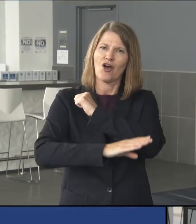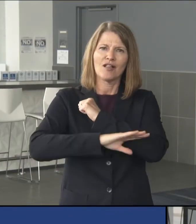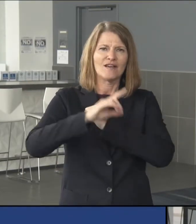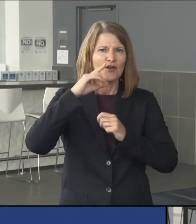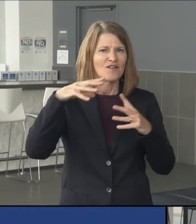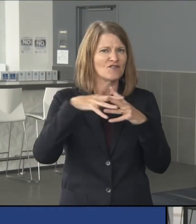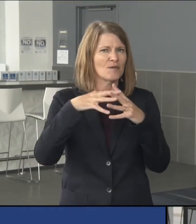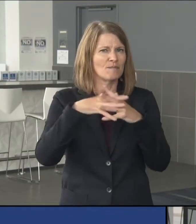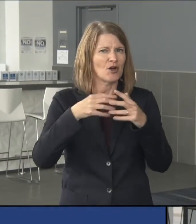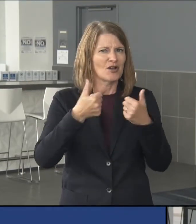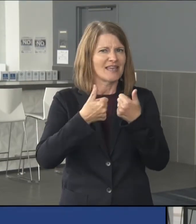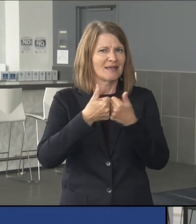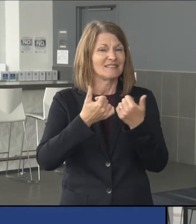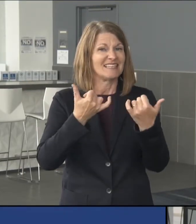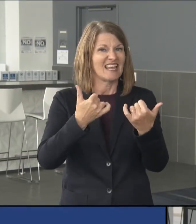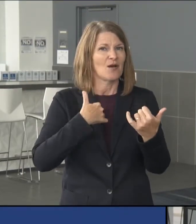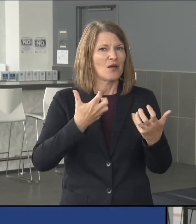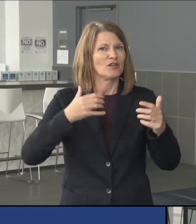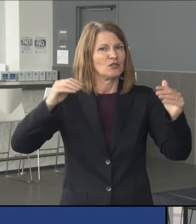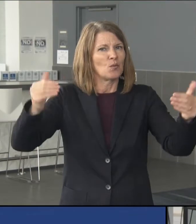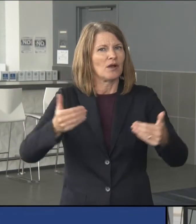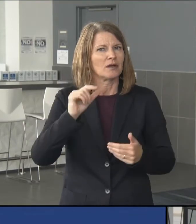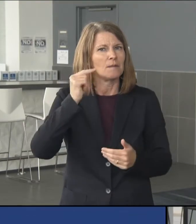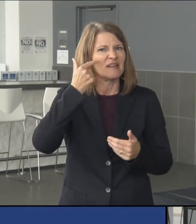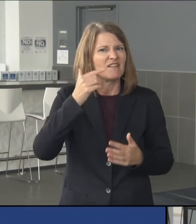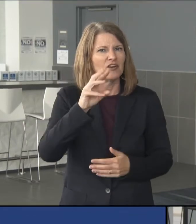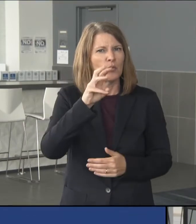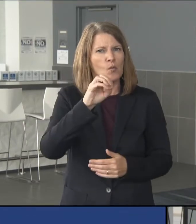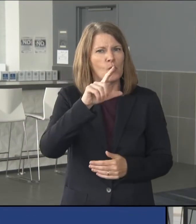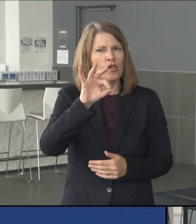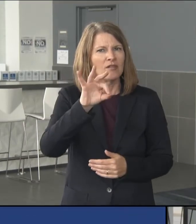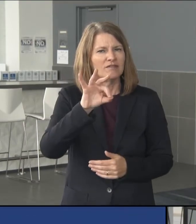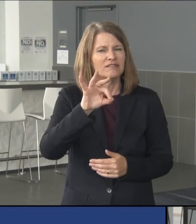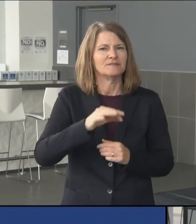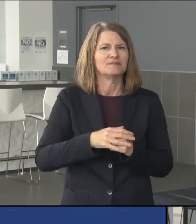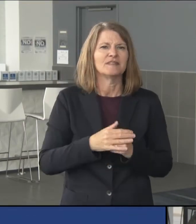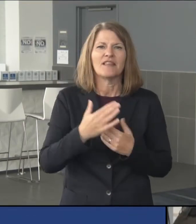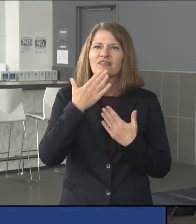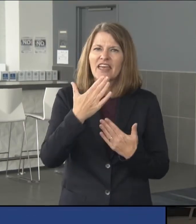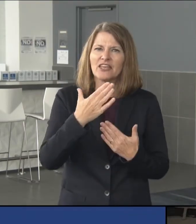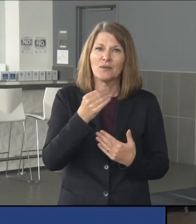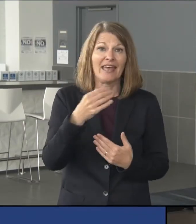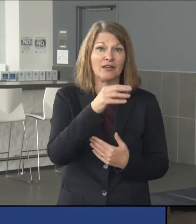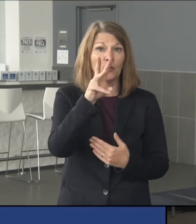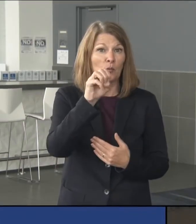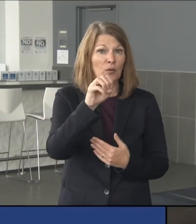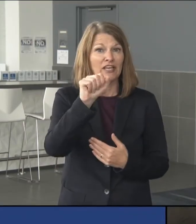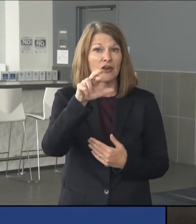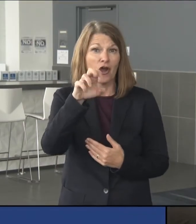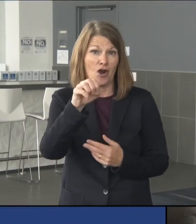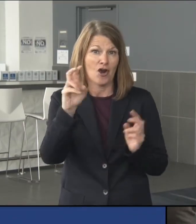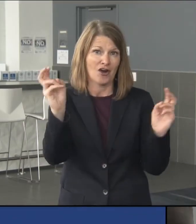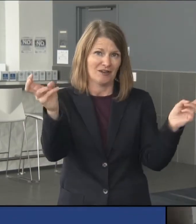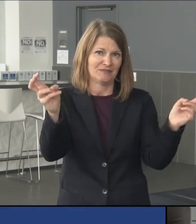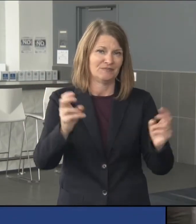I'd like to welcome Governor Wolf to the podium. Thank you, and we are. Thank you